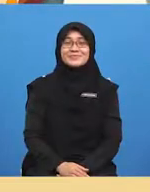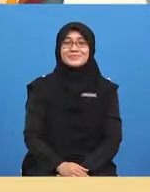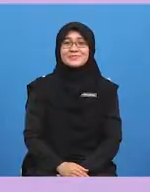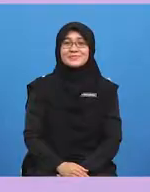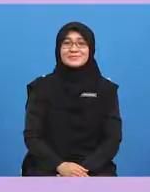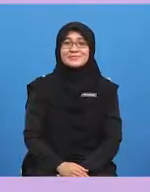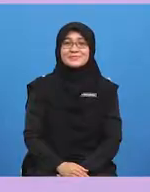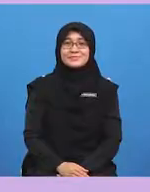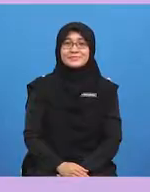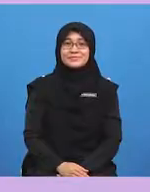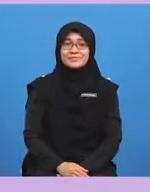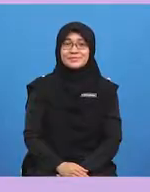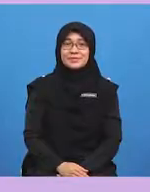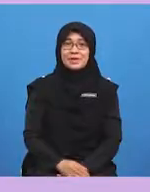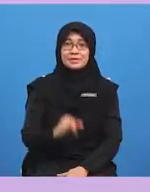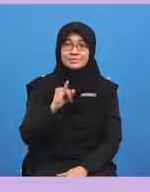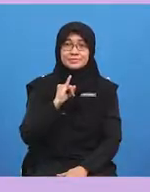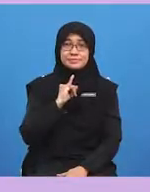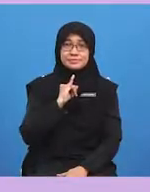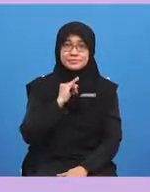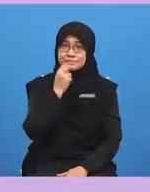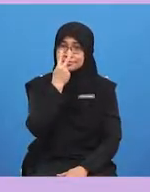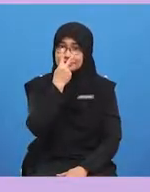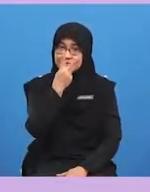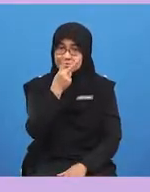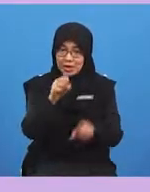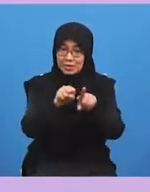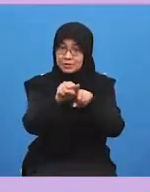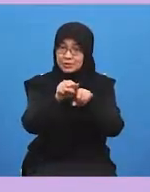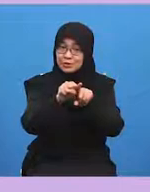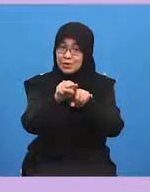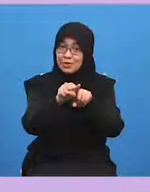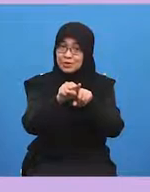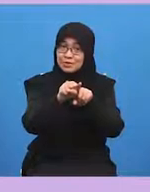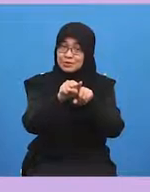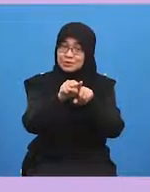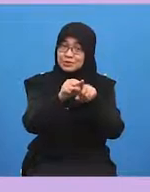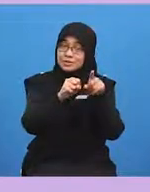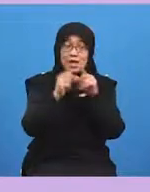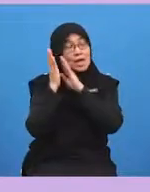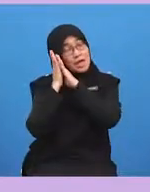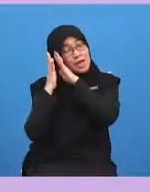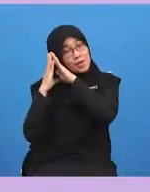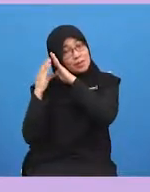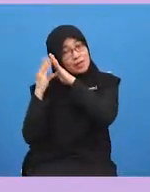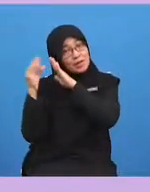excellent i can see that you've got your socks your pillow and your basket